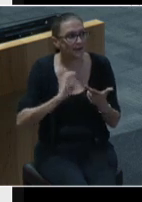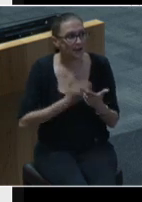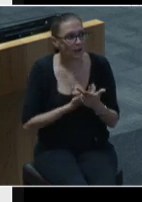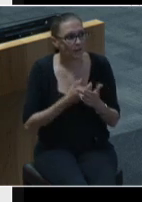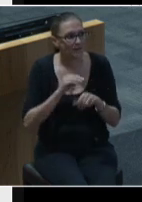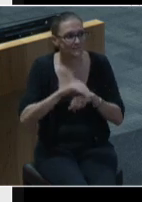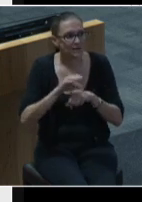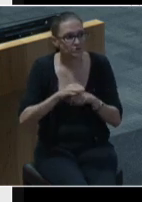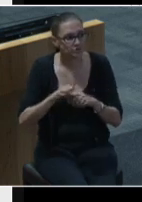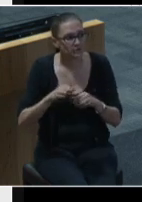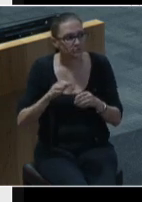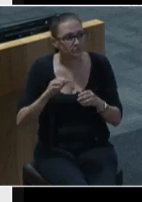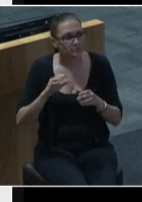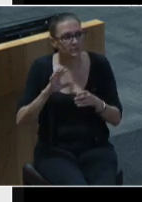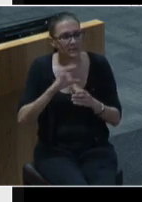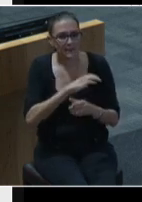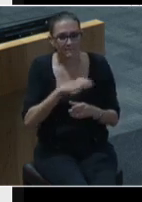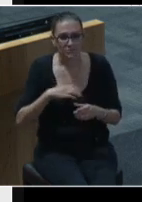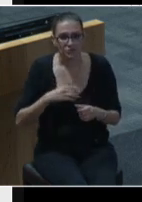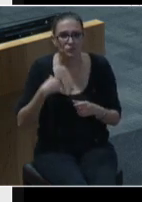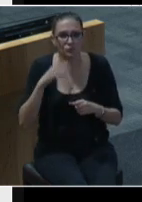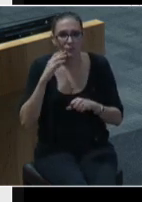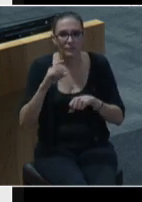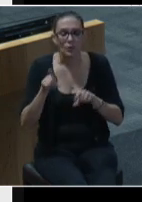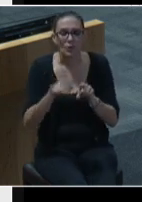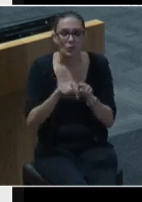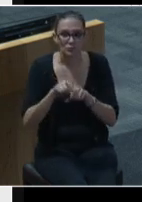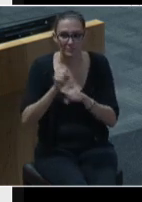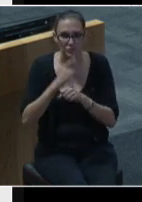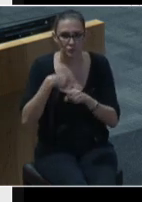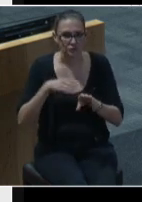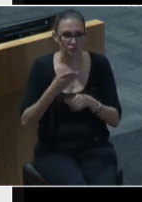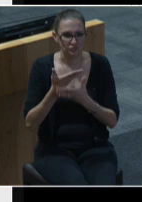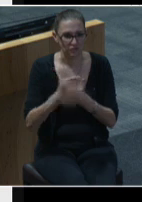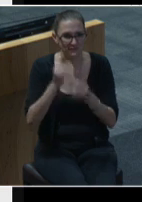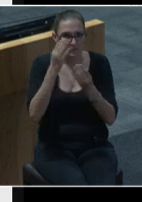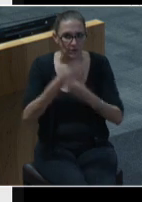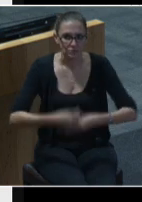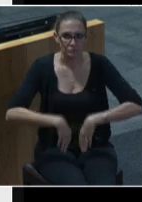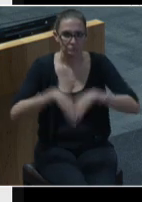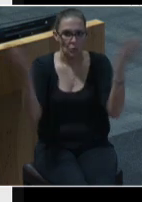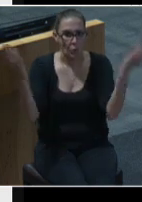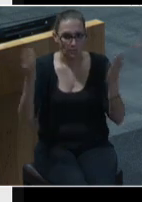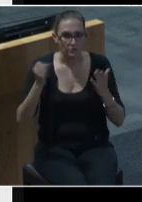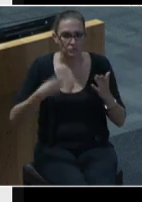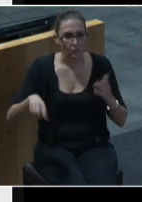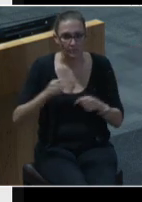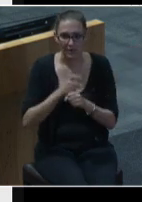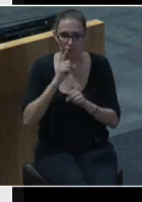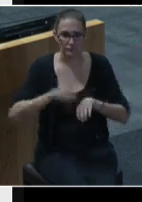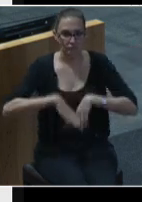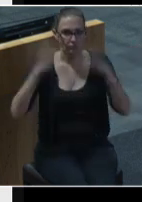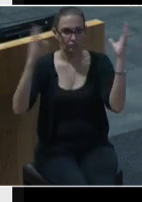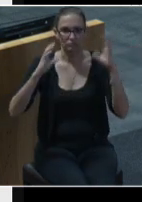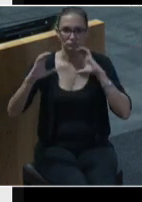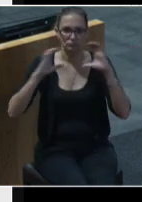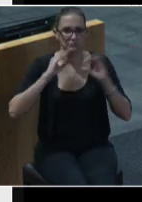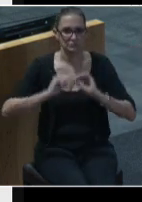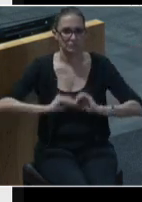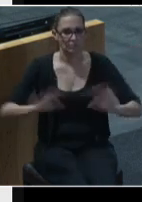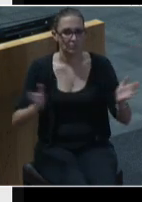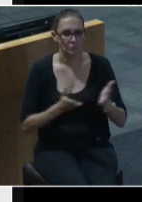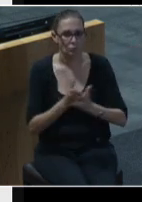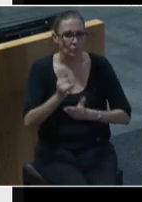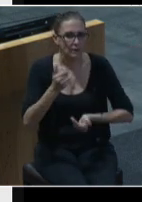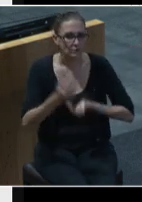We will also be working on ways to share our progress publicly to provide increased transparency throughout the process, a critical element